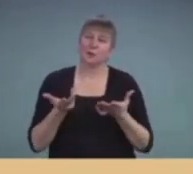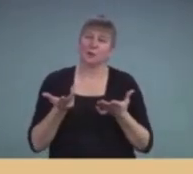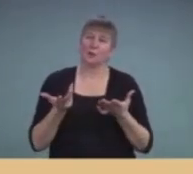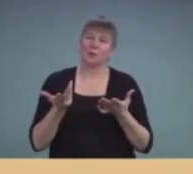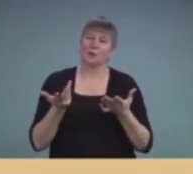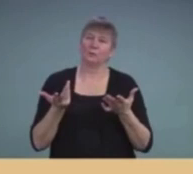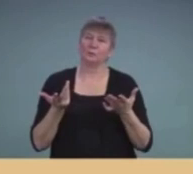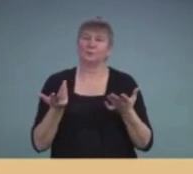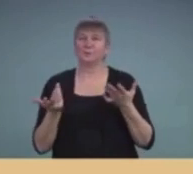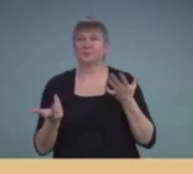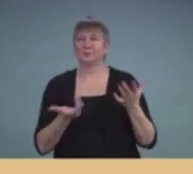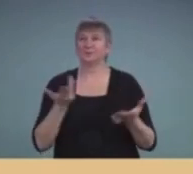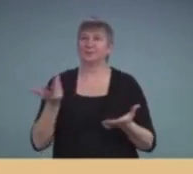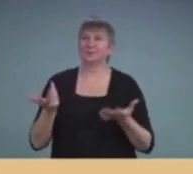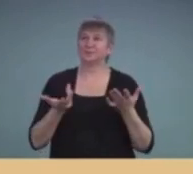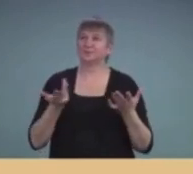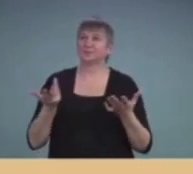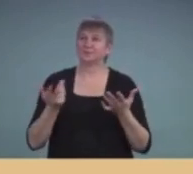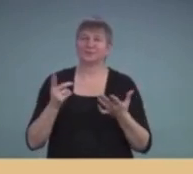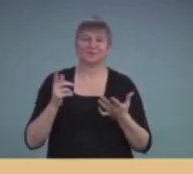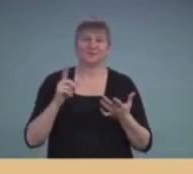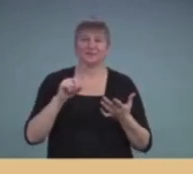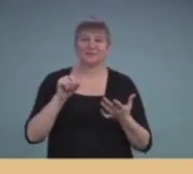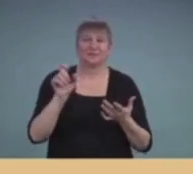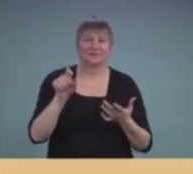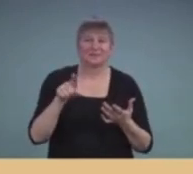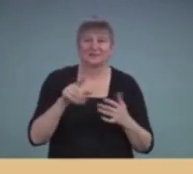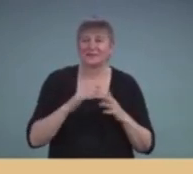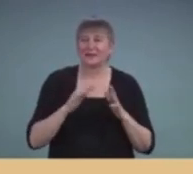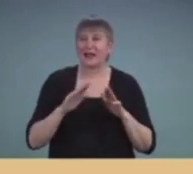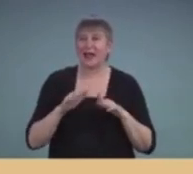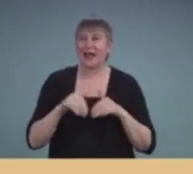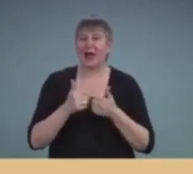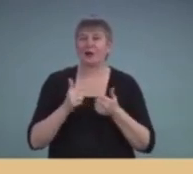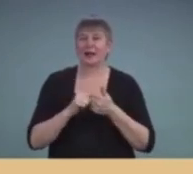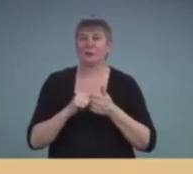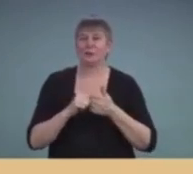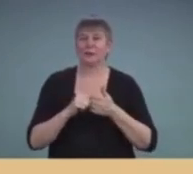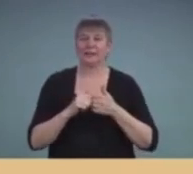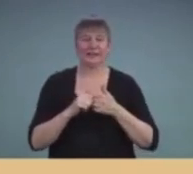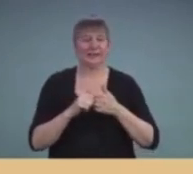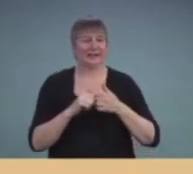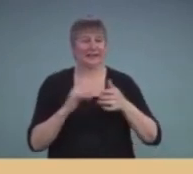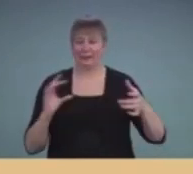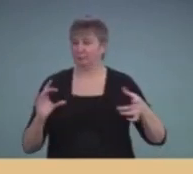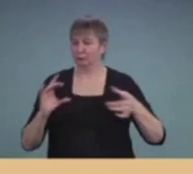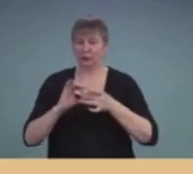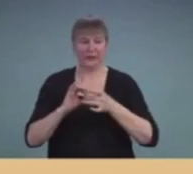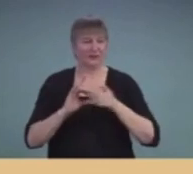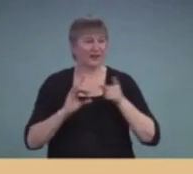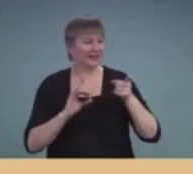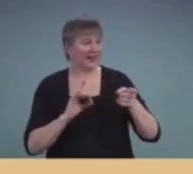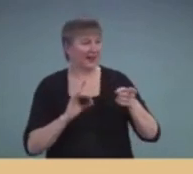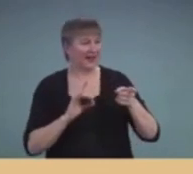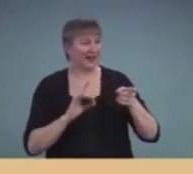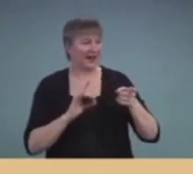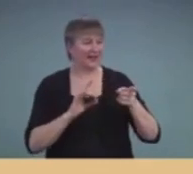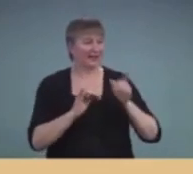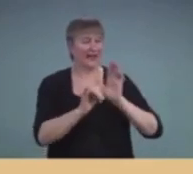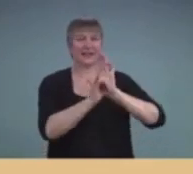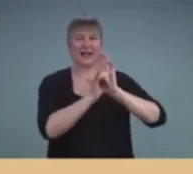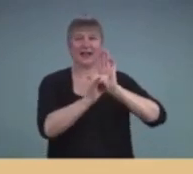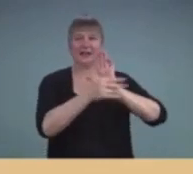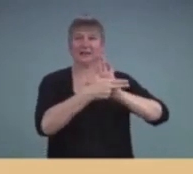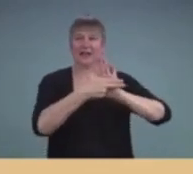bridge diagnosing audiologists to make those recommendations